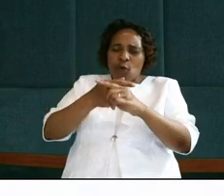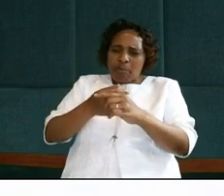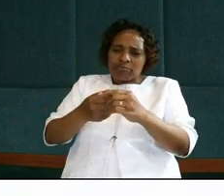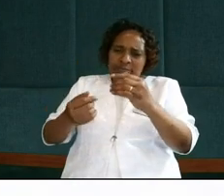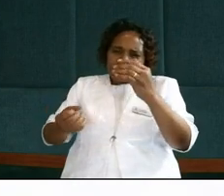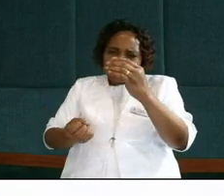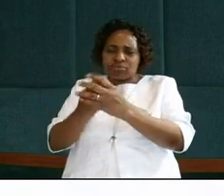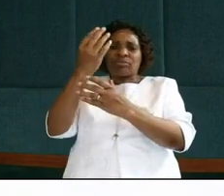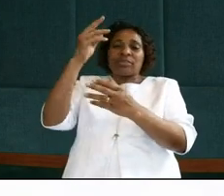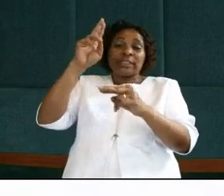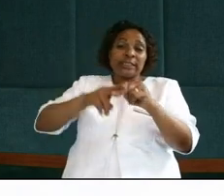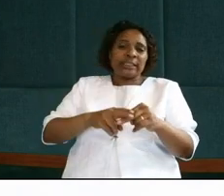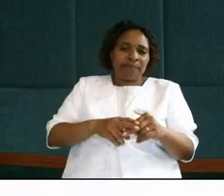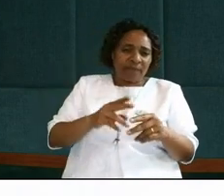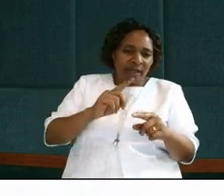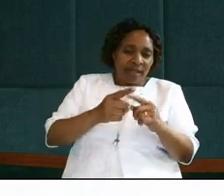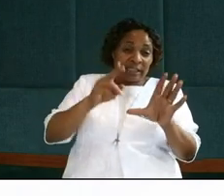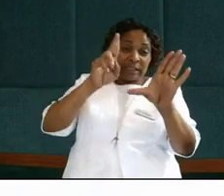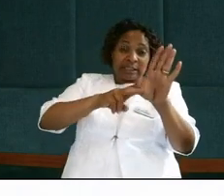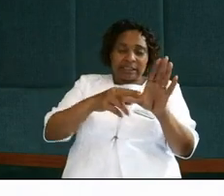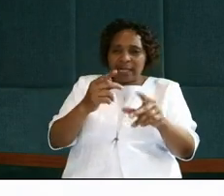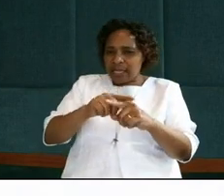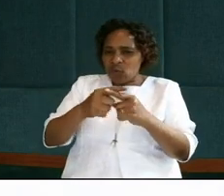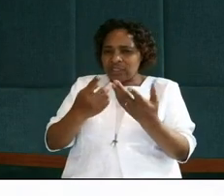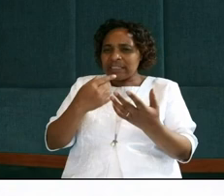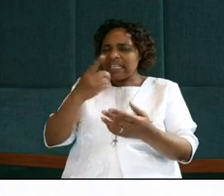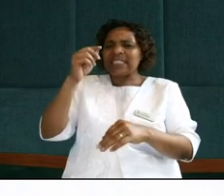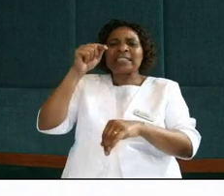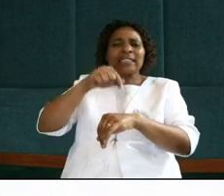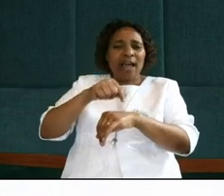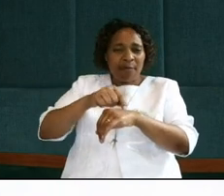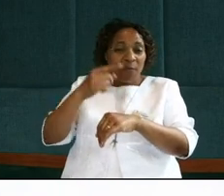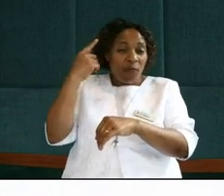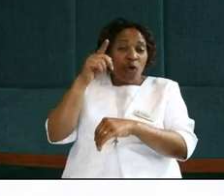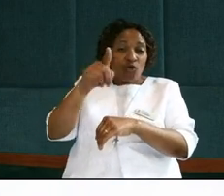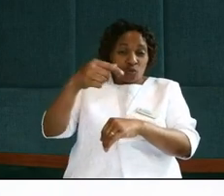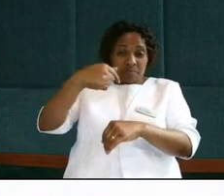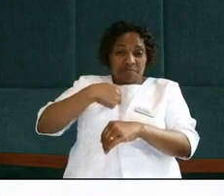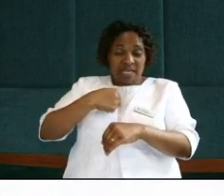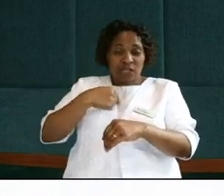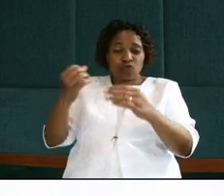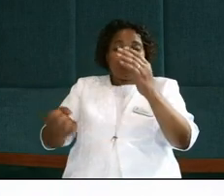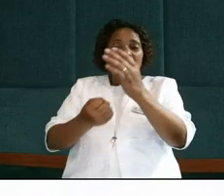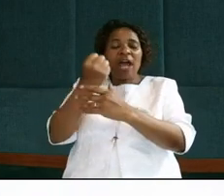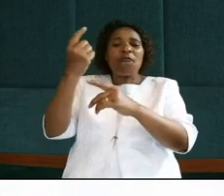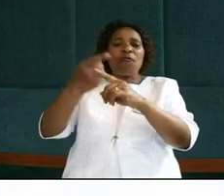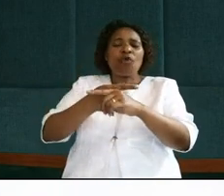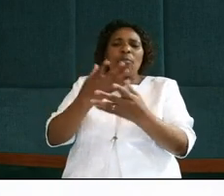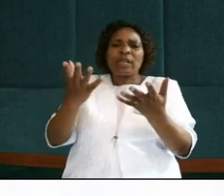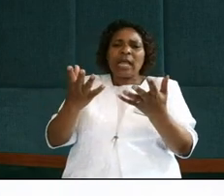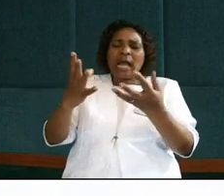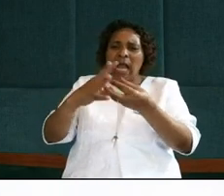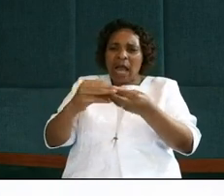me speak to somebody this morning first, I say it is time for you and me to rise from the status